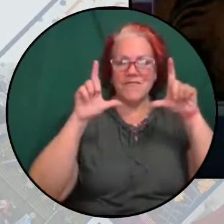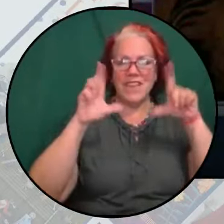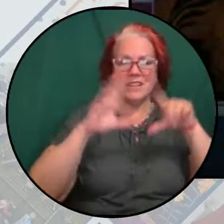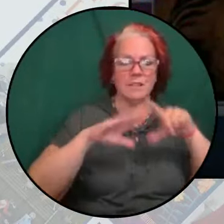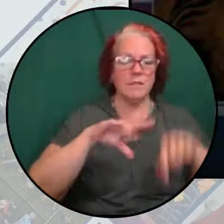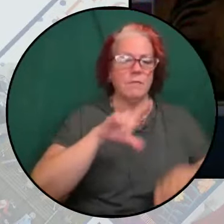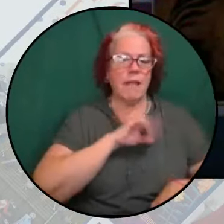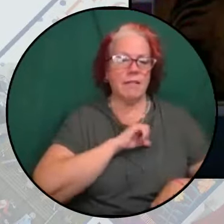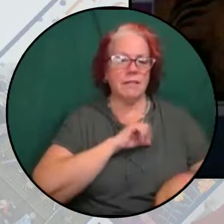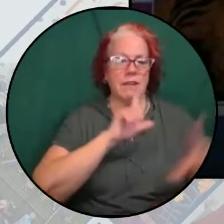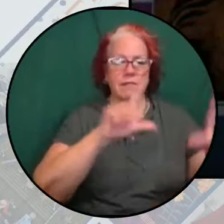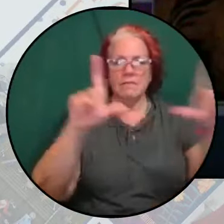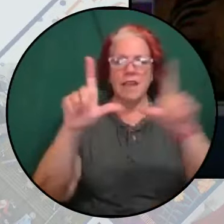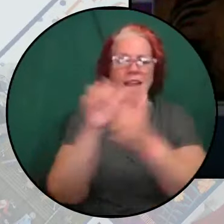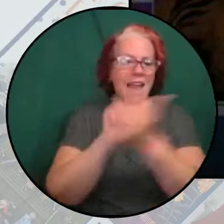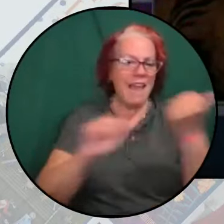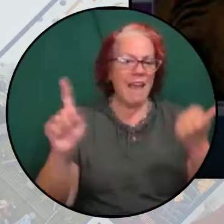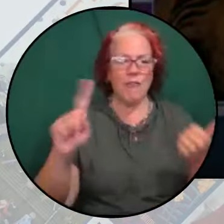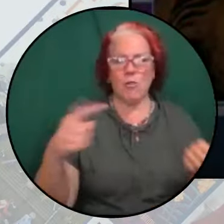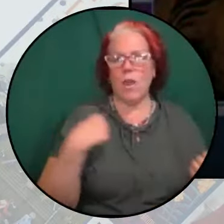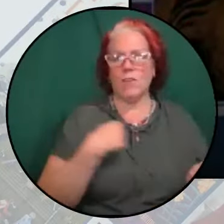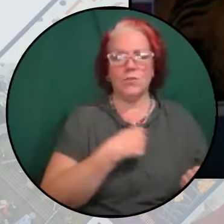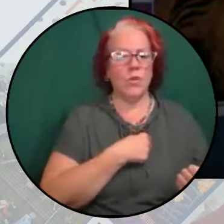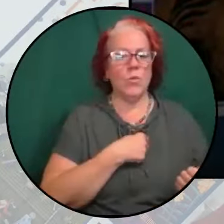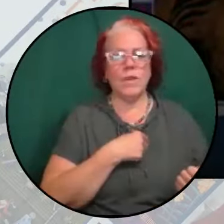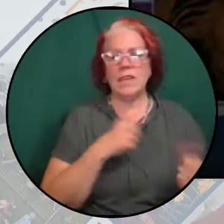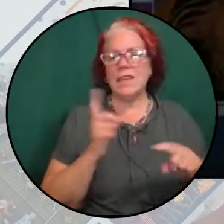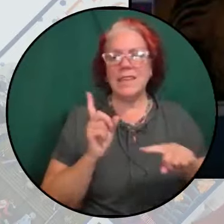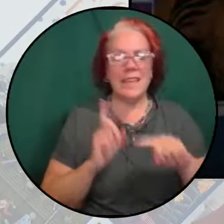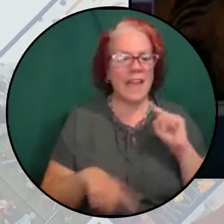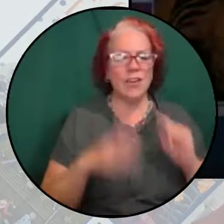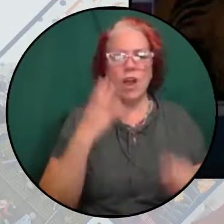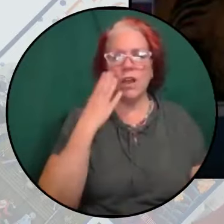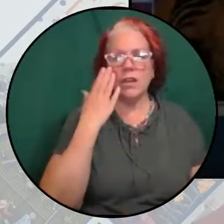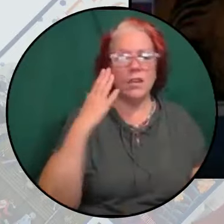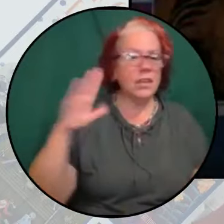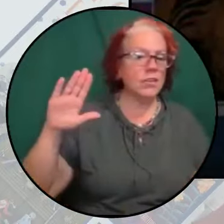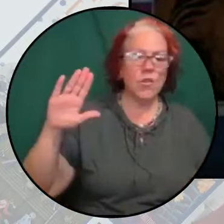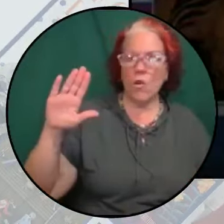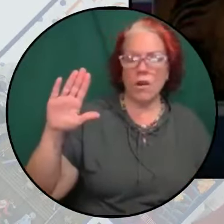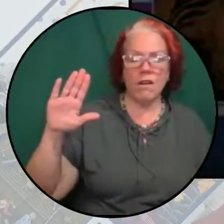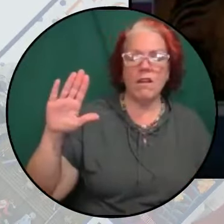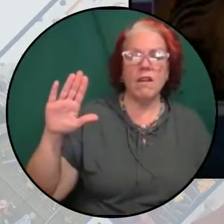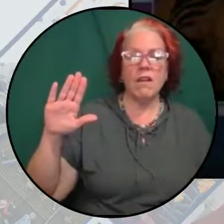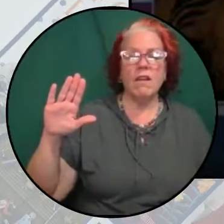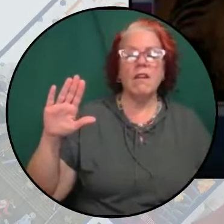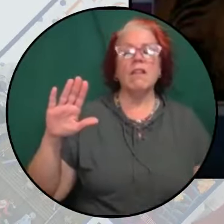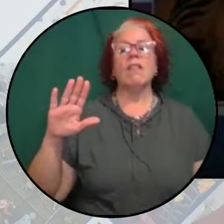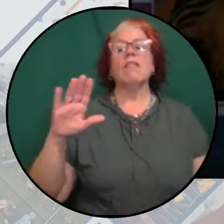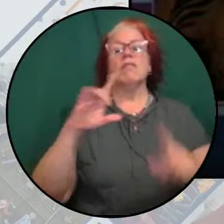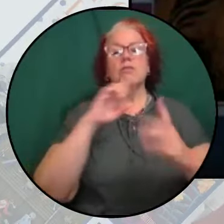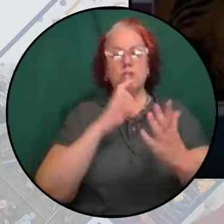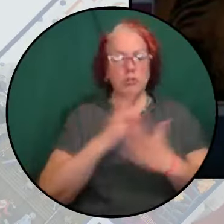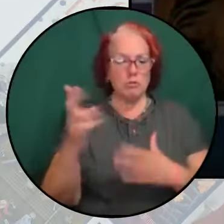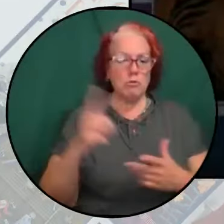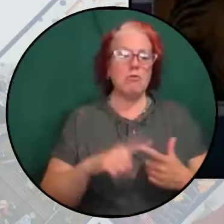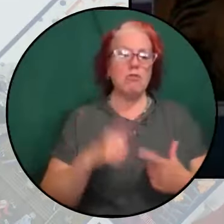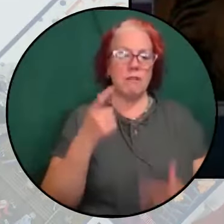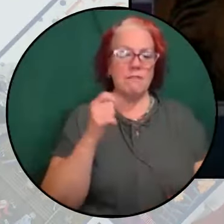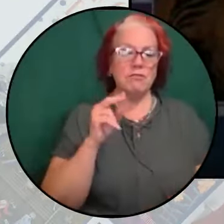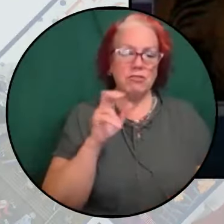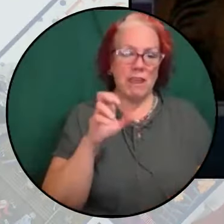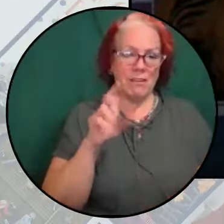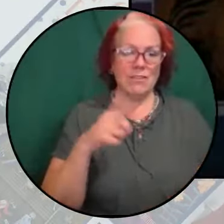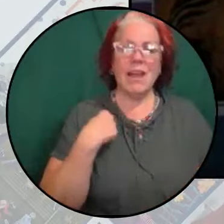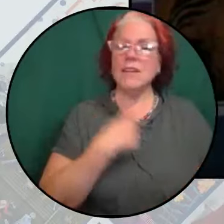so we may no longer be able to turn away from the truth of genocide and so that we may